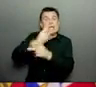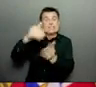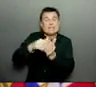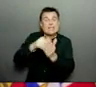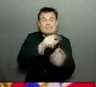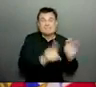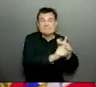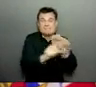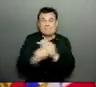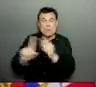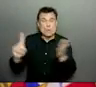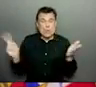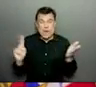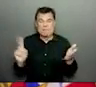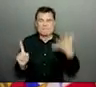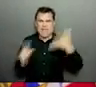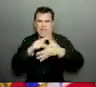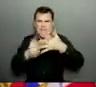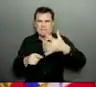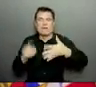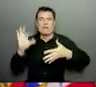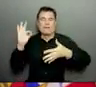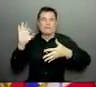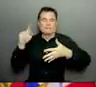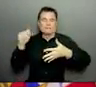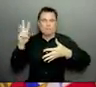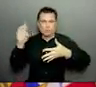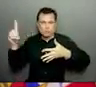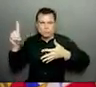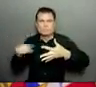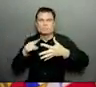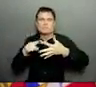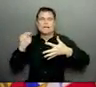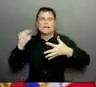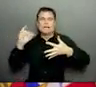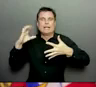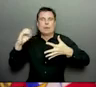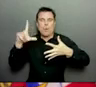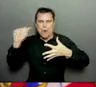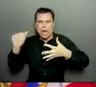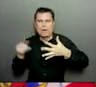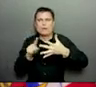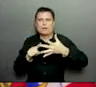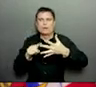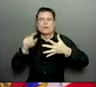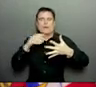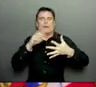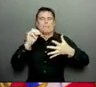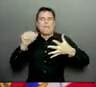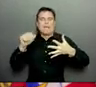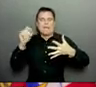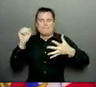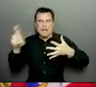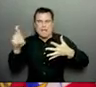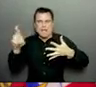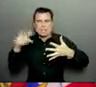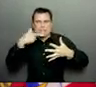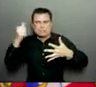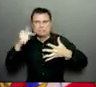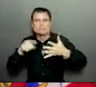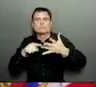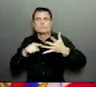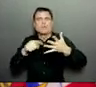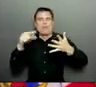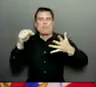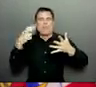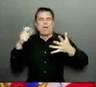Gardens at Qualicum Beach, and Heritage Retirement Residence, and five outbreaks that were declared over at